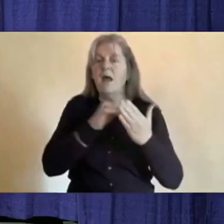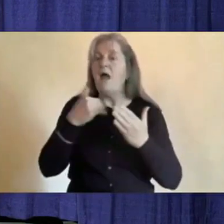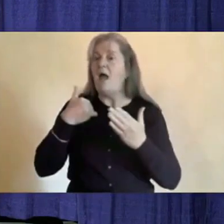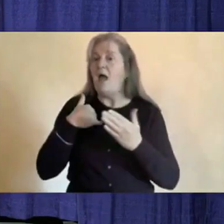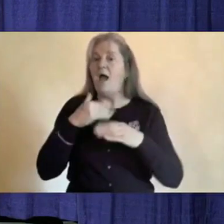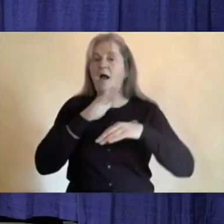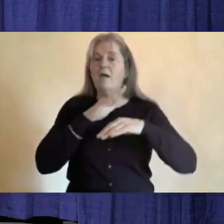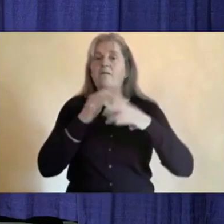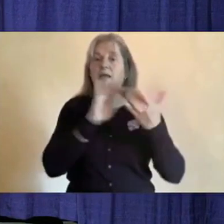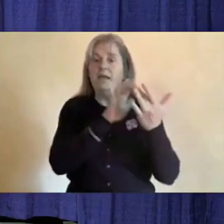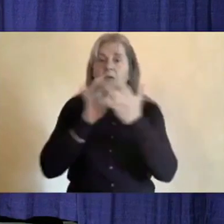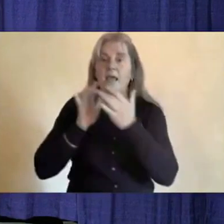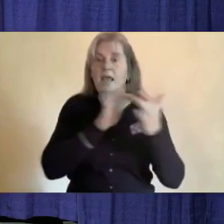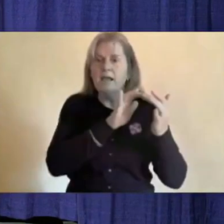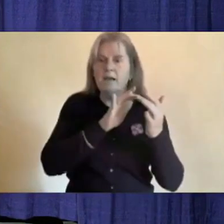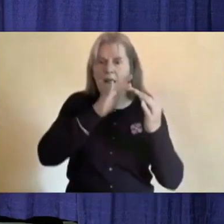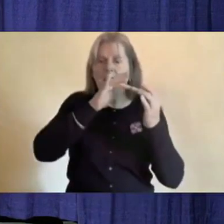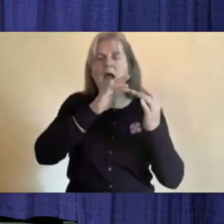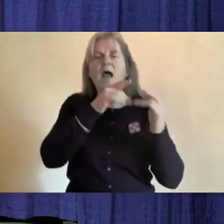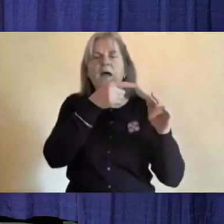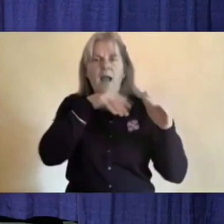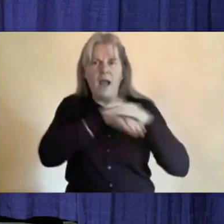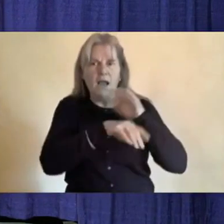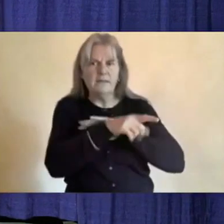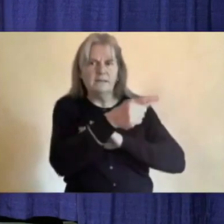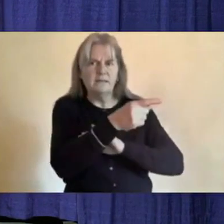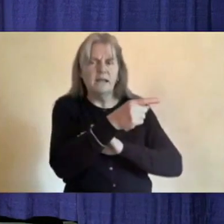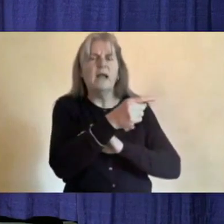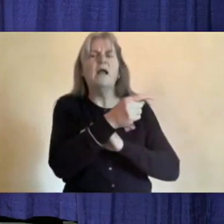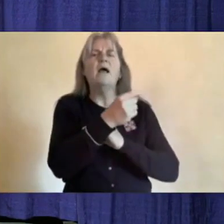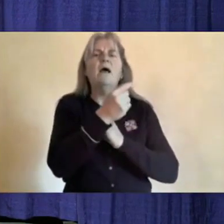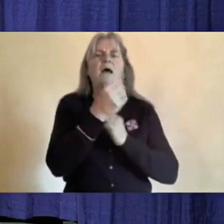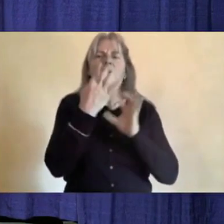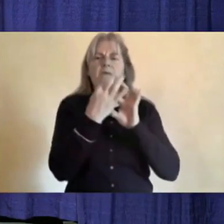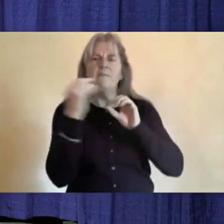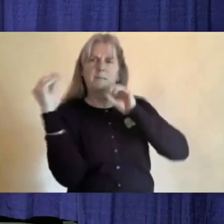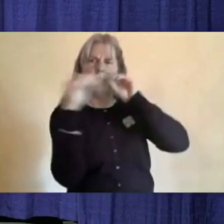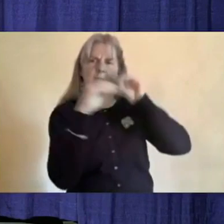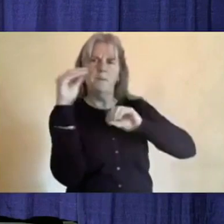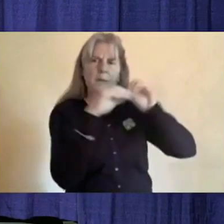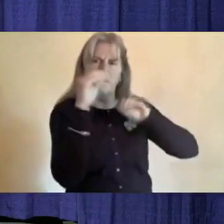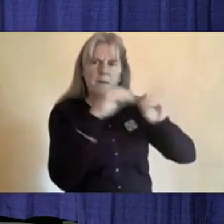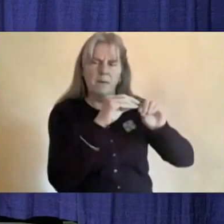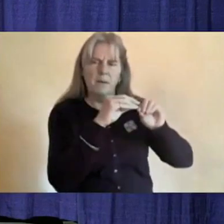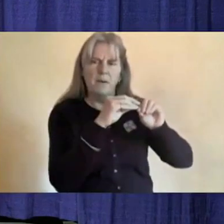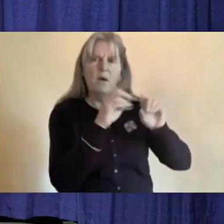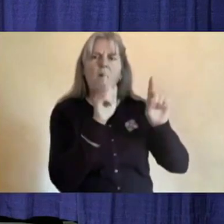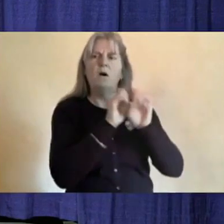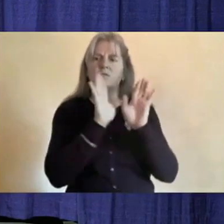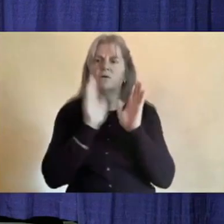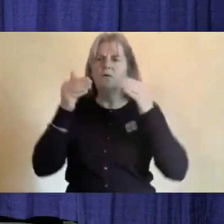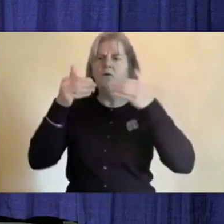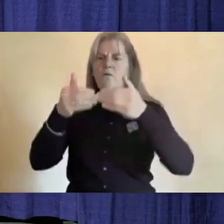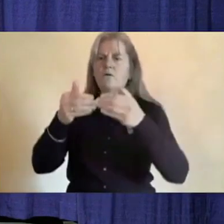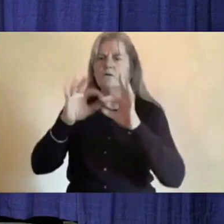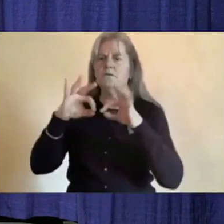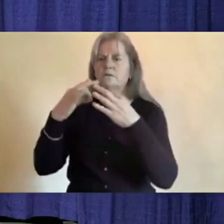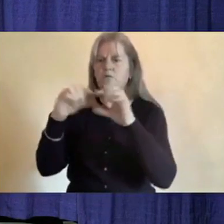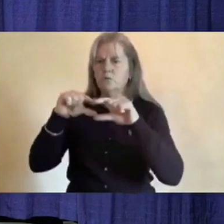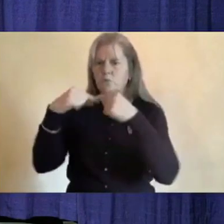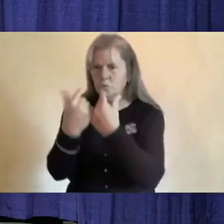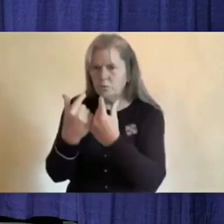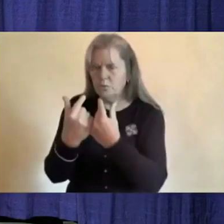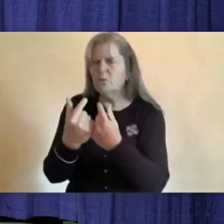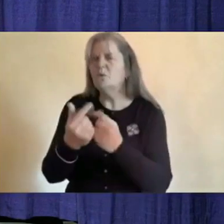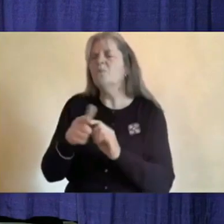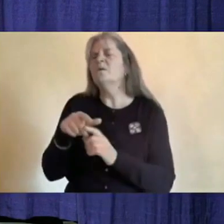safely gather perspectives and experiences, and there will be focus groups of educators, including learning assistant teachers, school